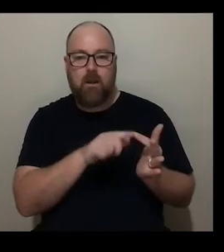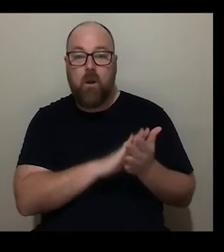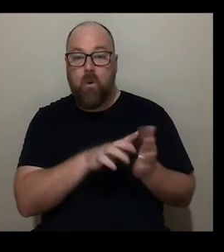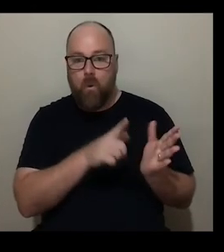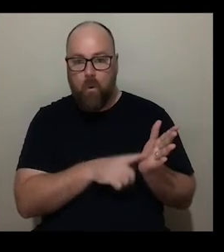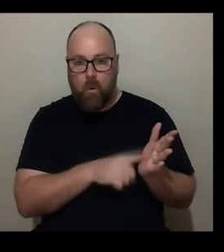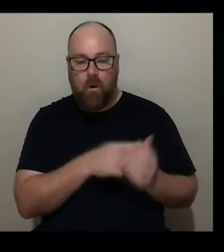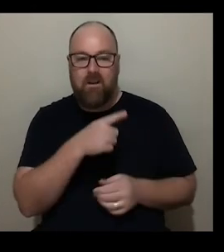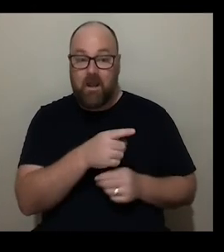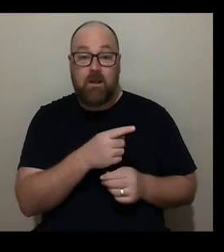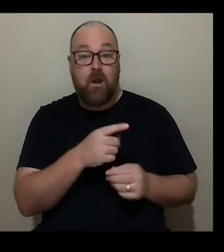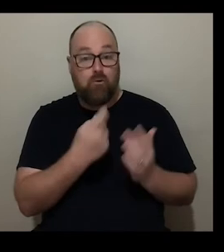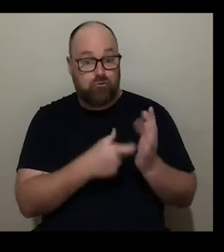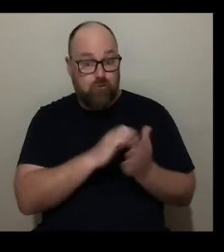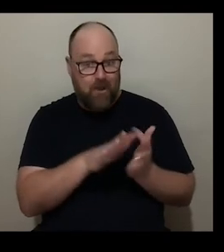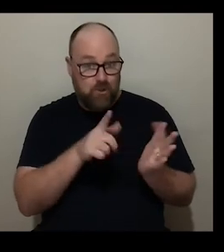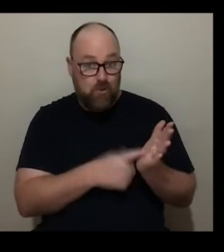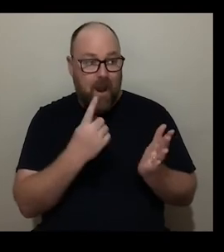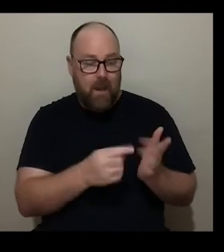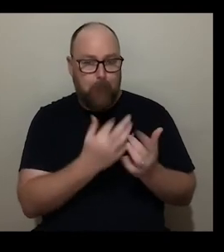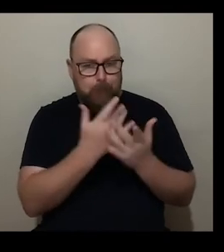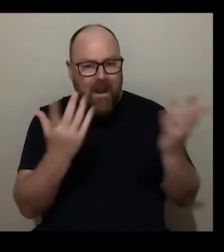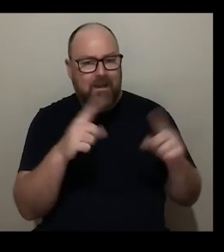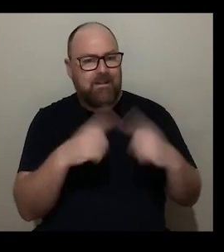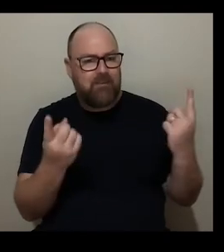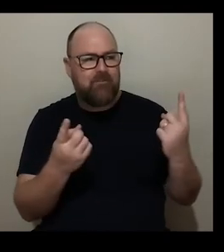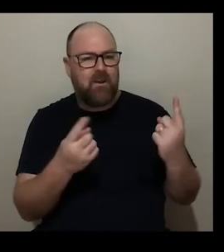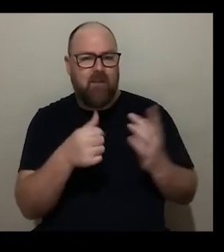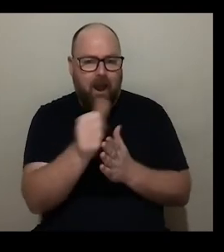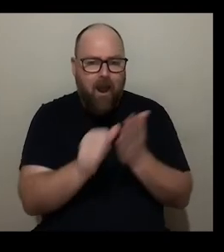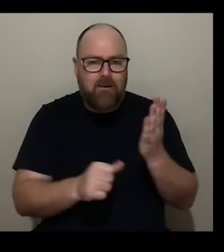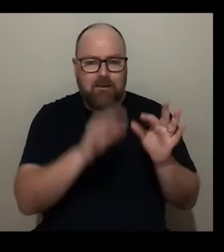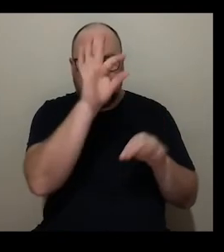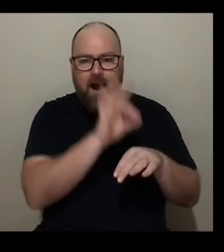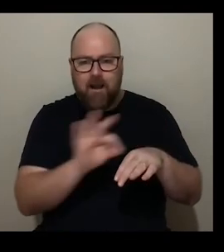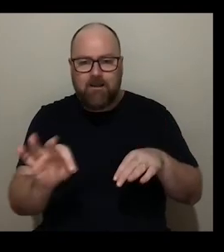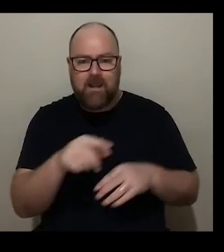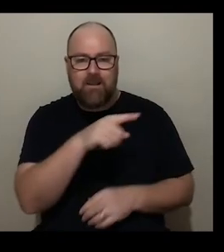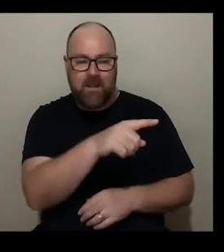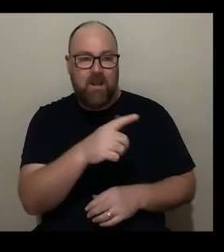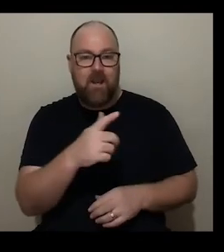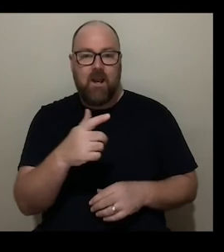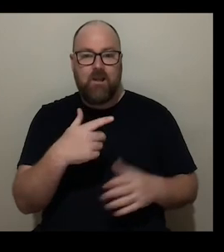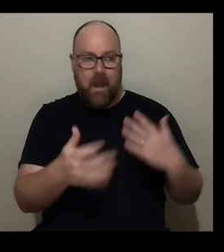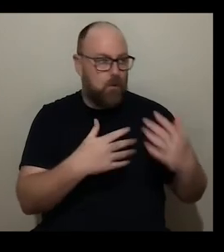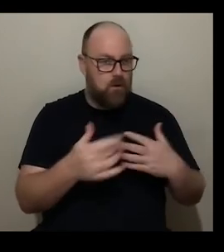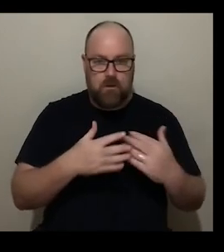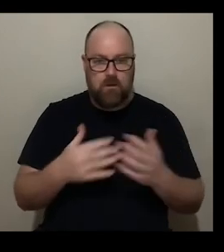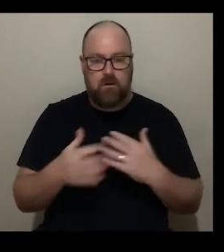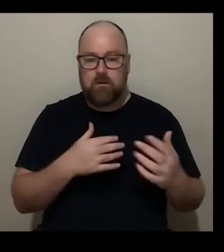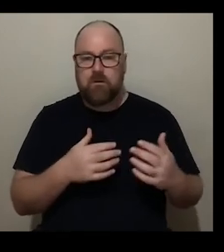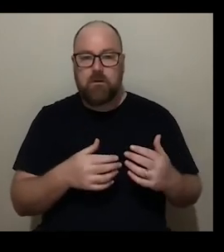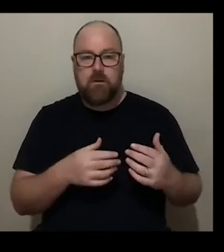a wide number of different architects and artists were commissioned in a disorderly architecture program